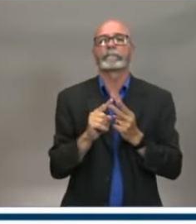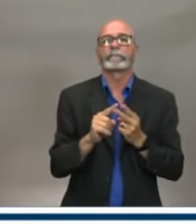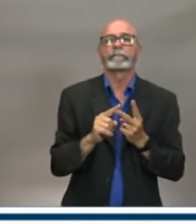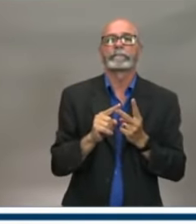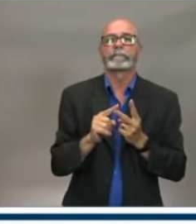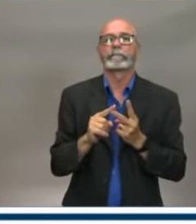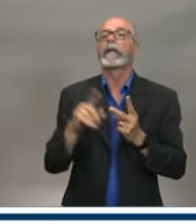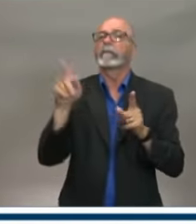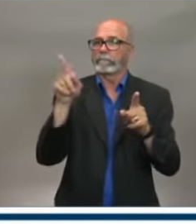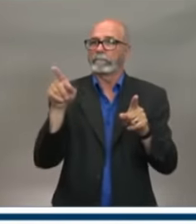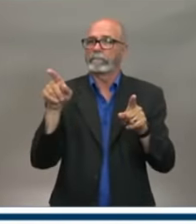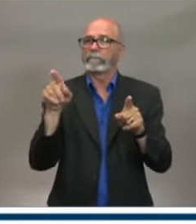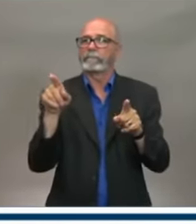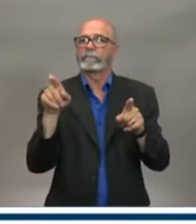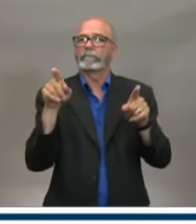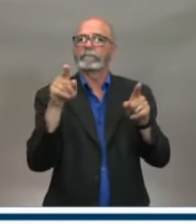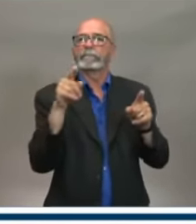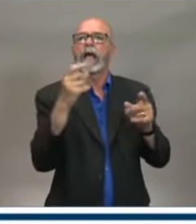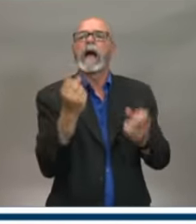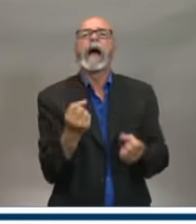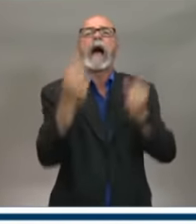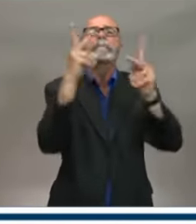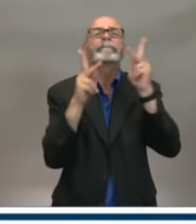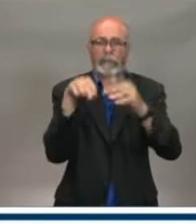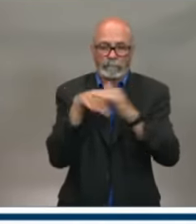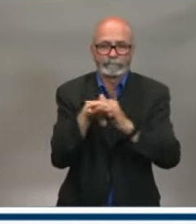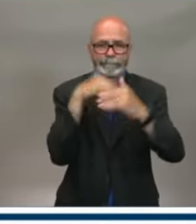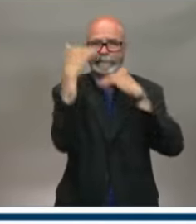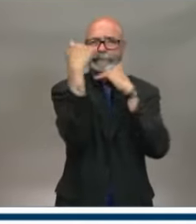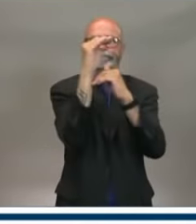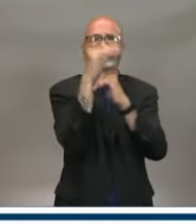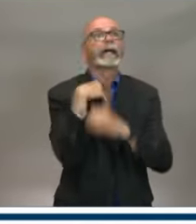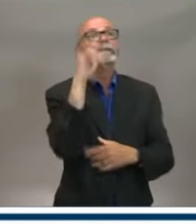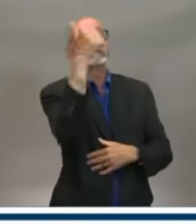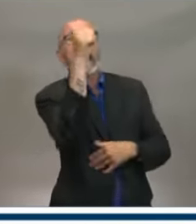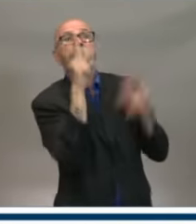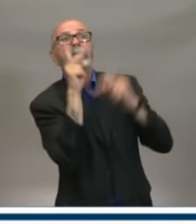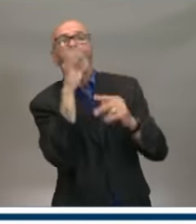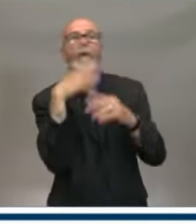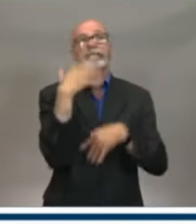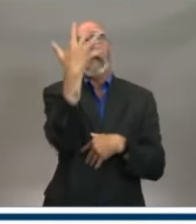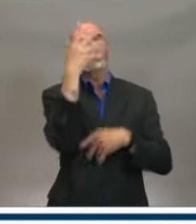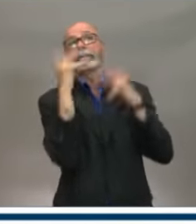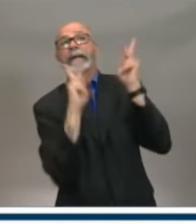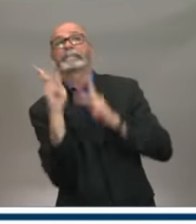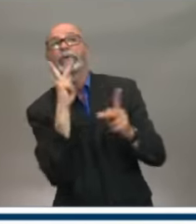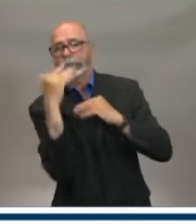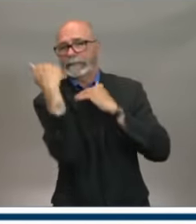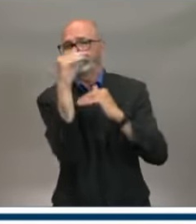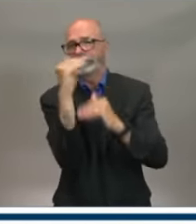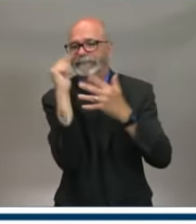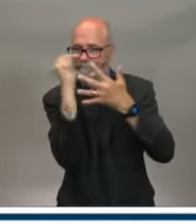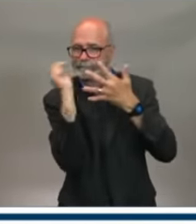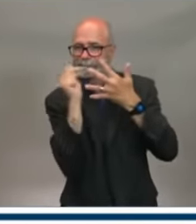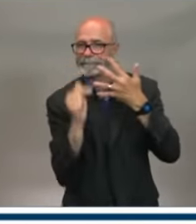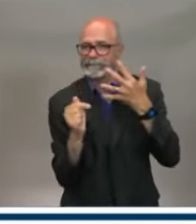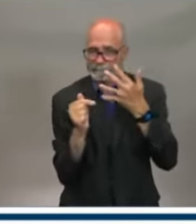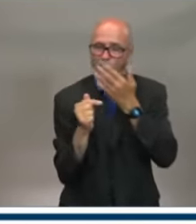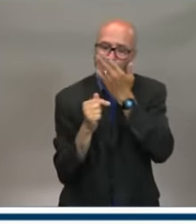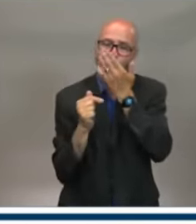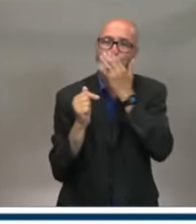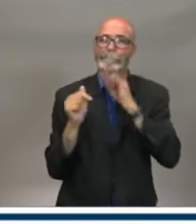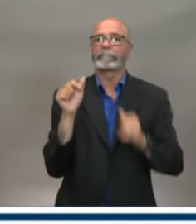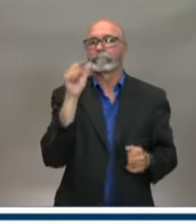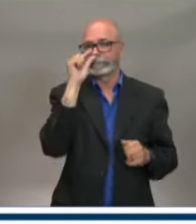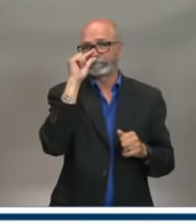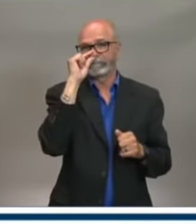numbers of limits for the number of people that can gather. These rules, important rules about numbers and distancing are